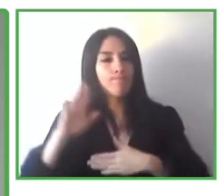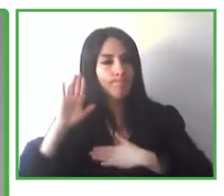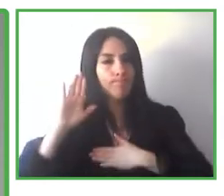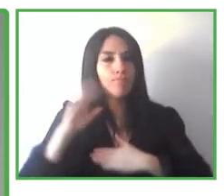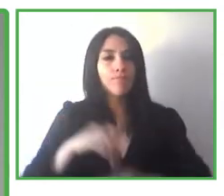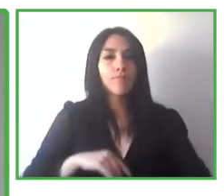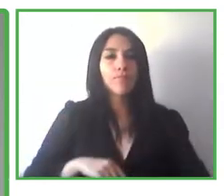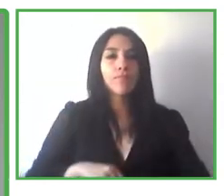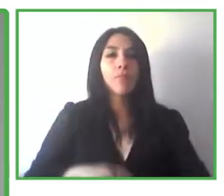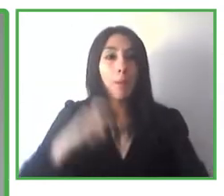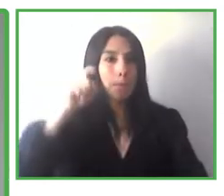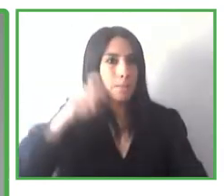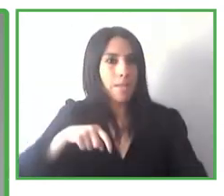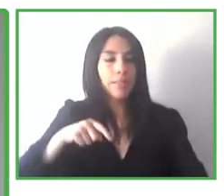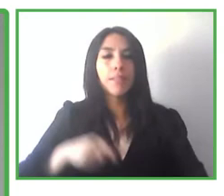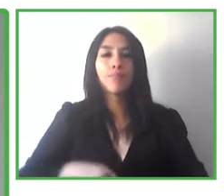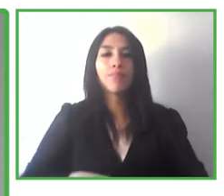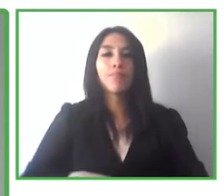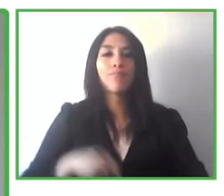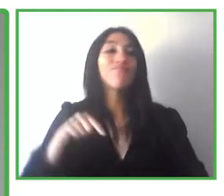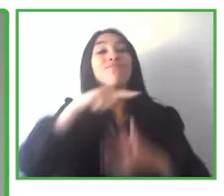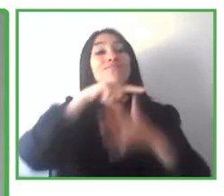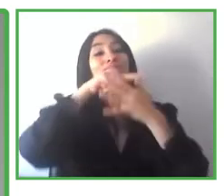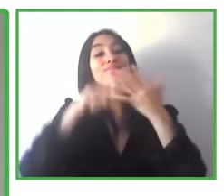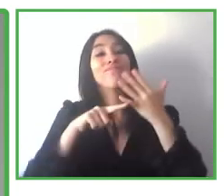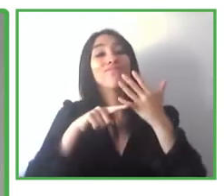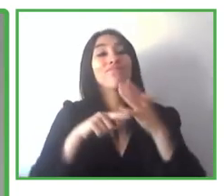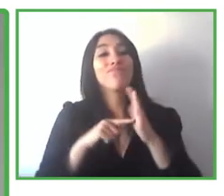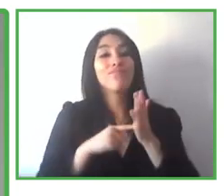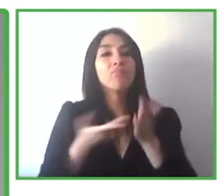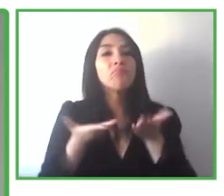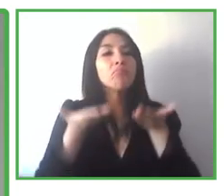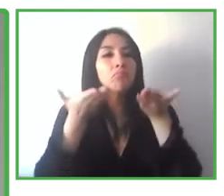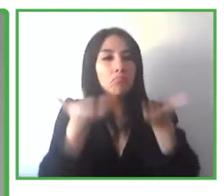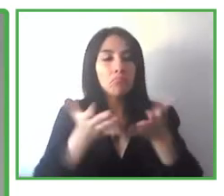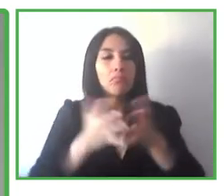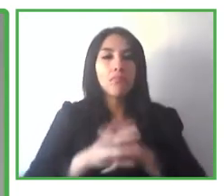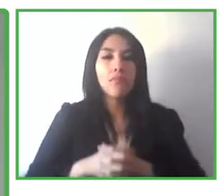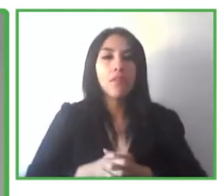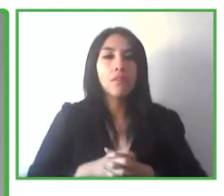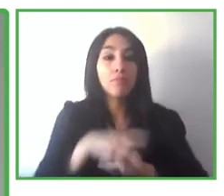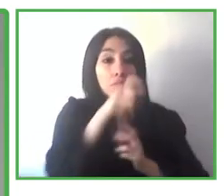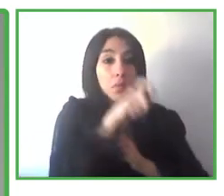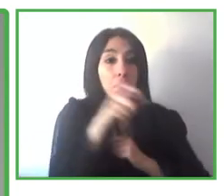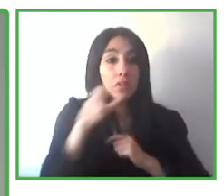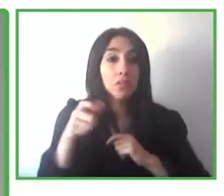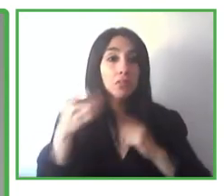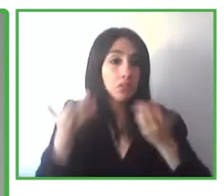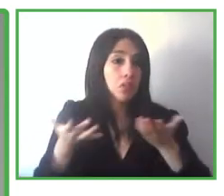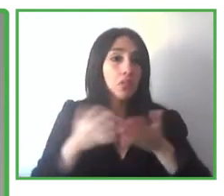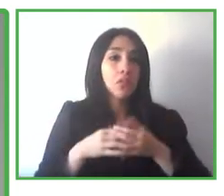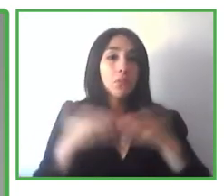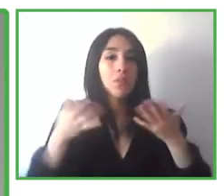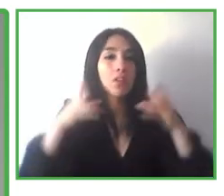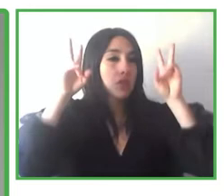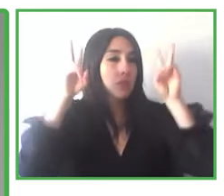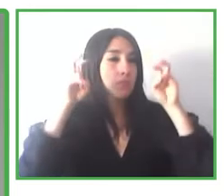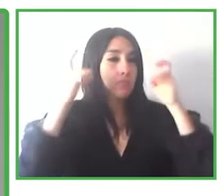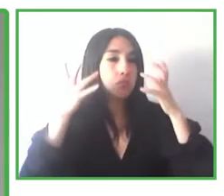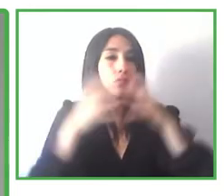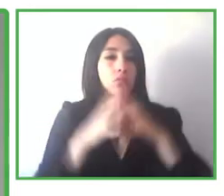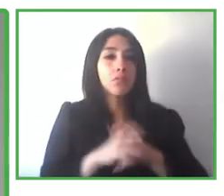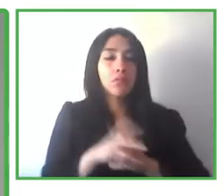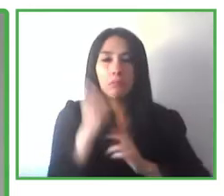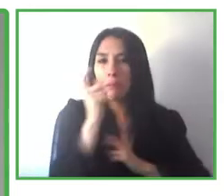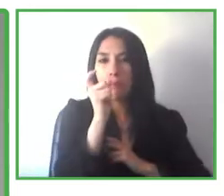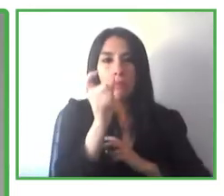are at the service of people. And this is where we hear the concept of